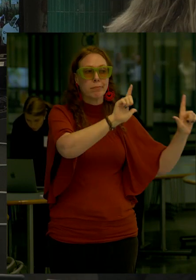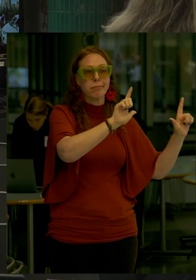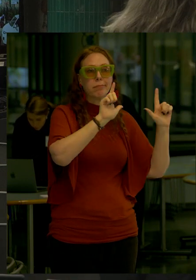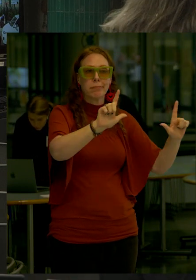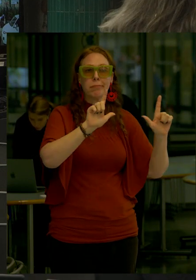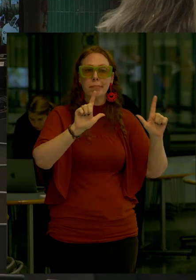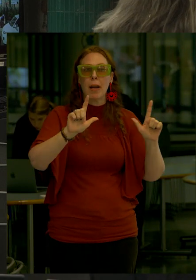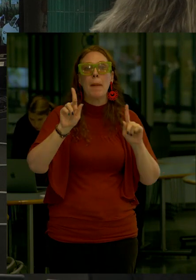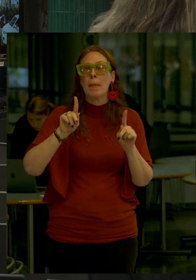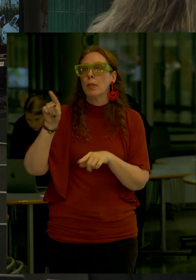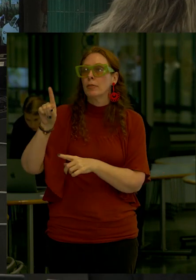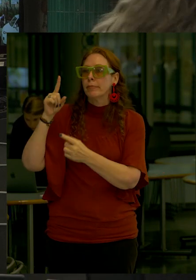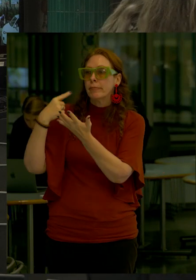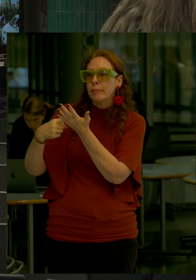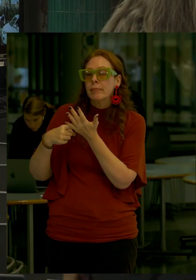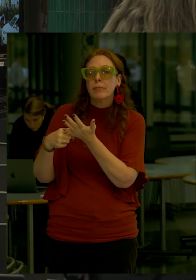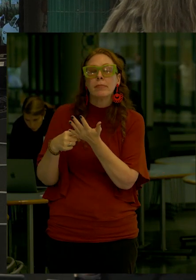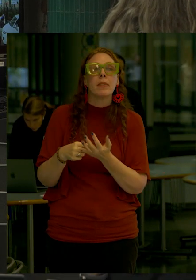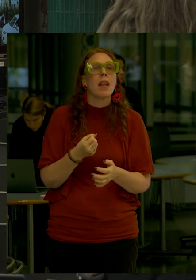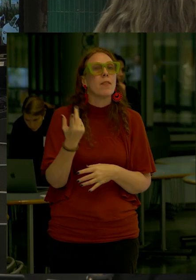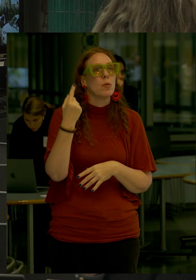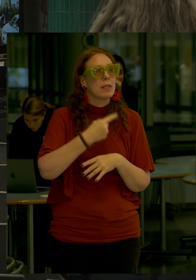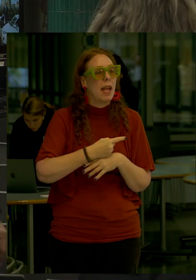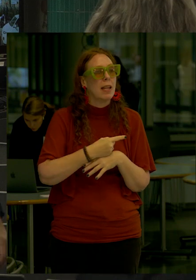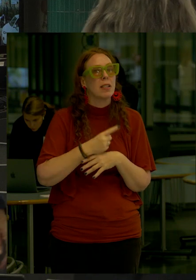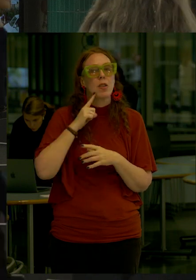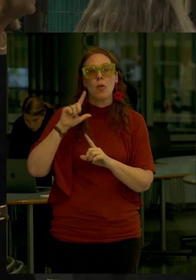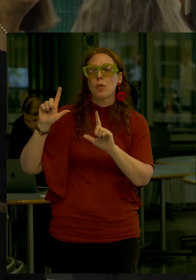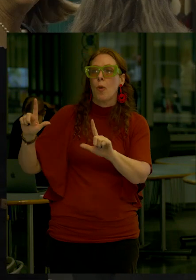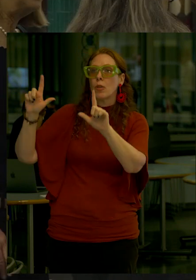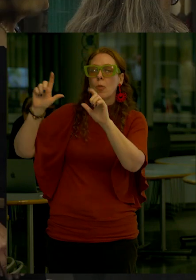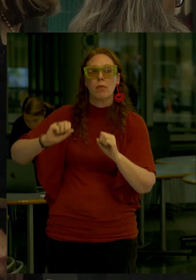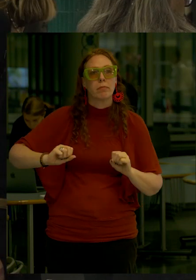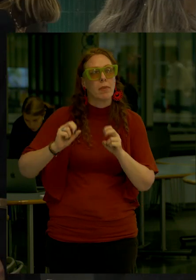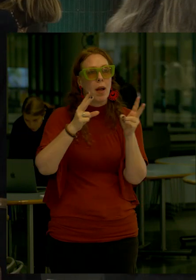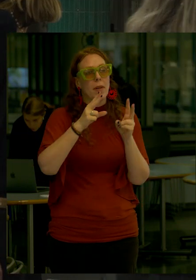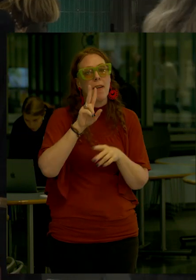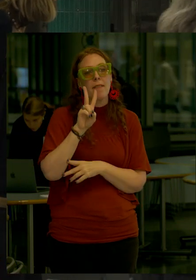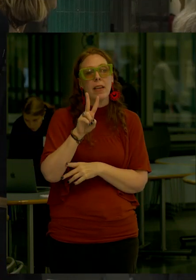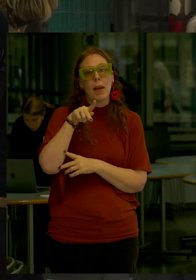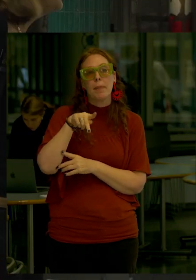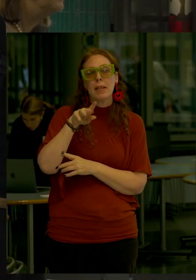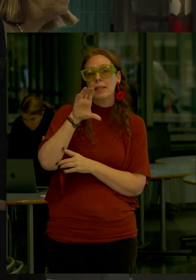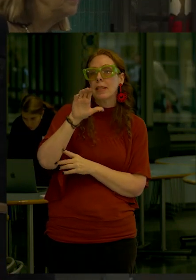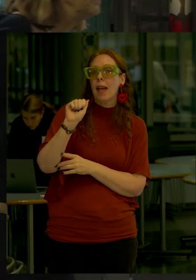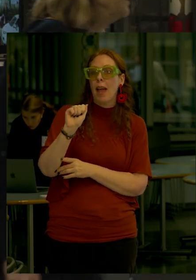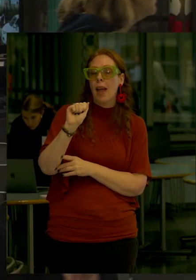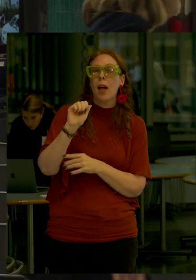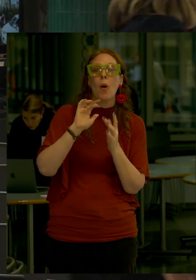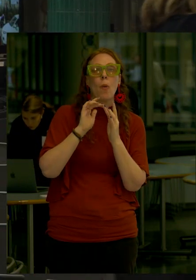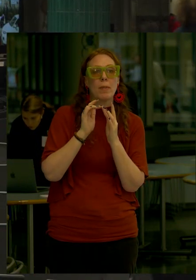And there will be people there And in a couple of days the boards are going to be uploaded onto the BPCA website At